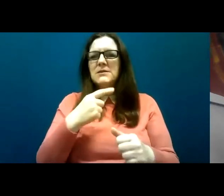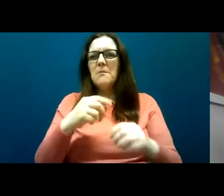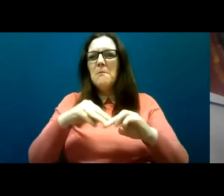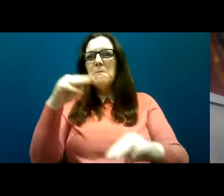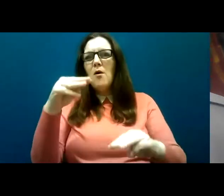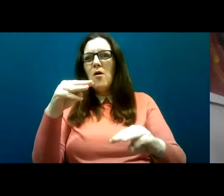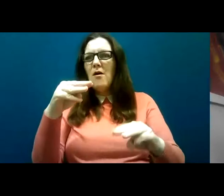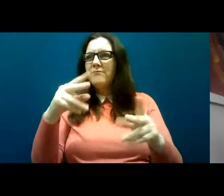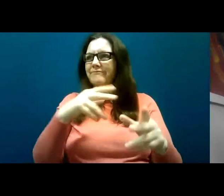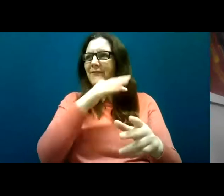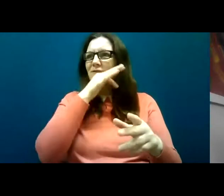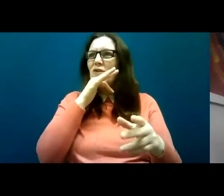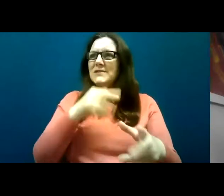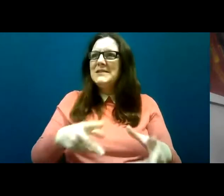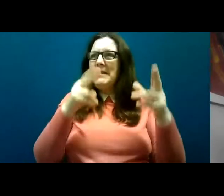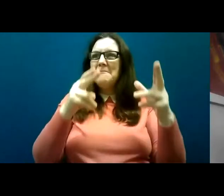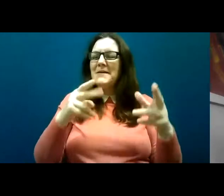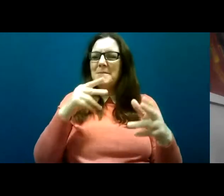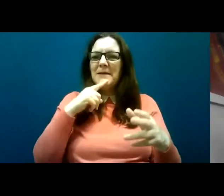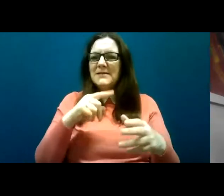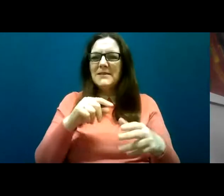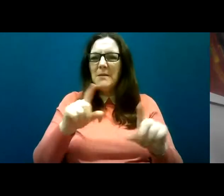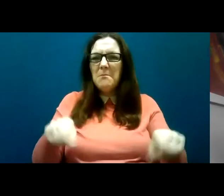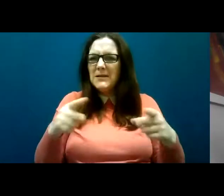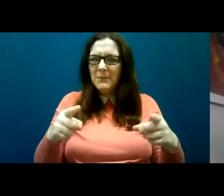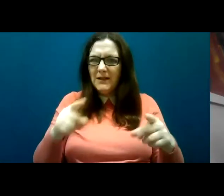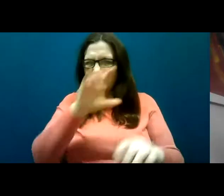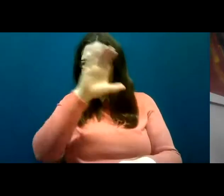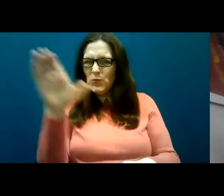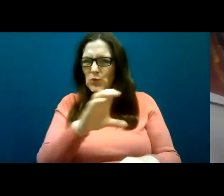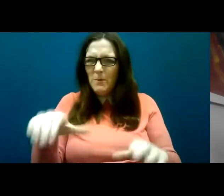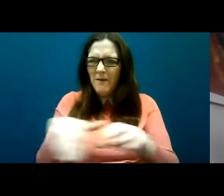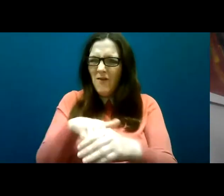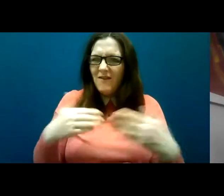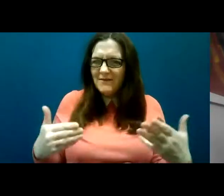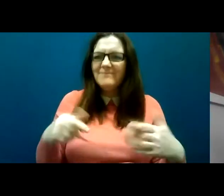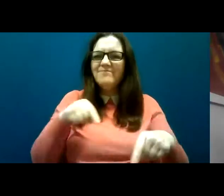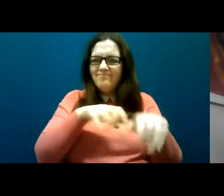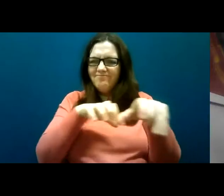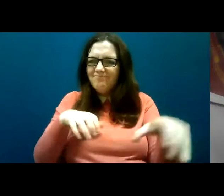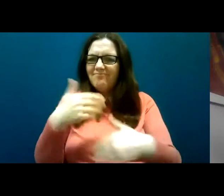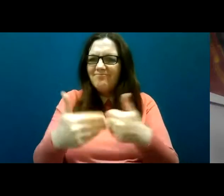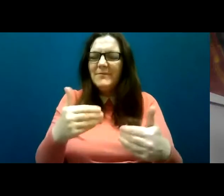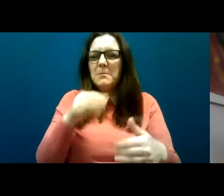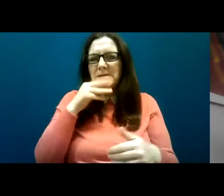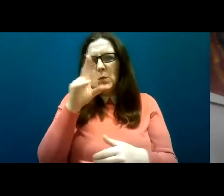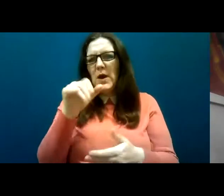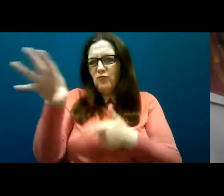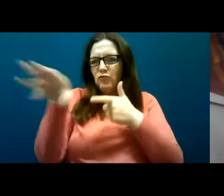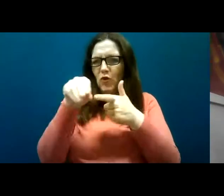But it wasn't possible for him to take part in this session, which is why he pre-recorded.